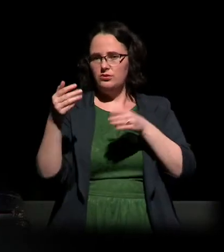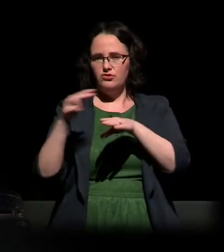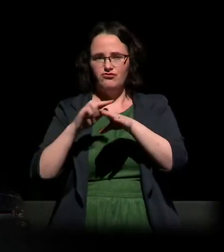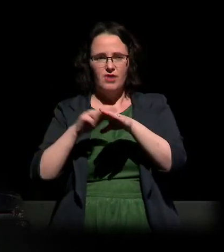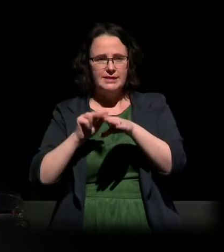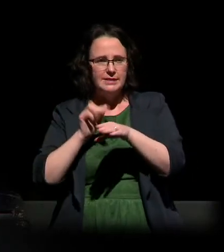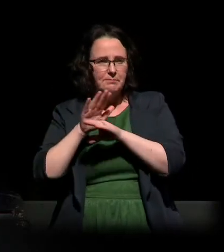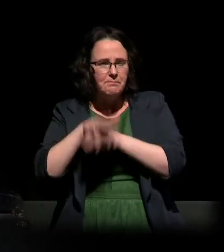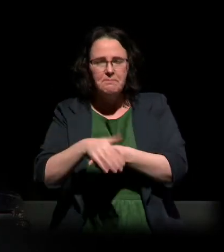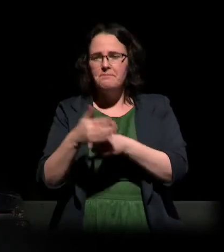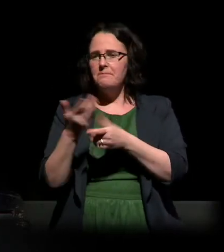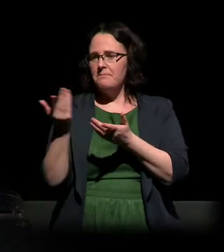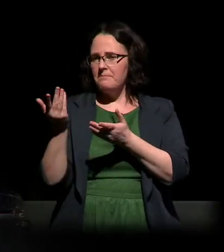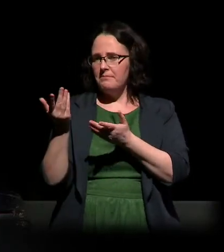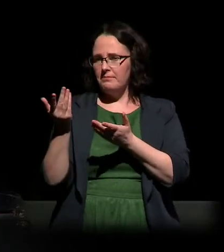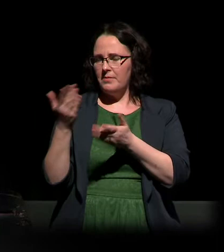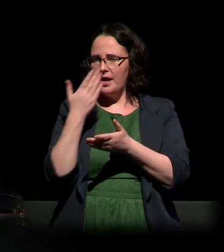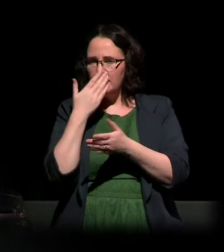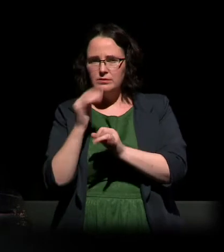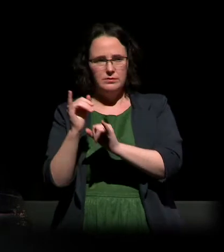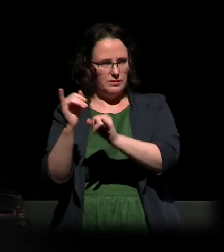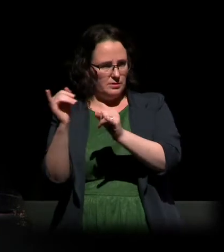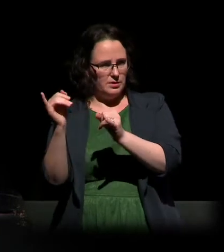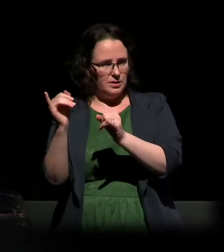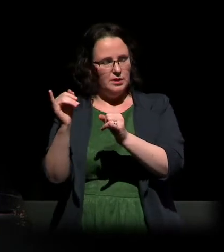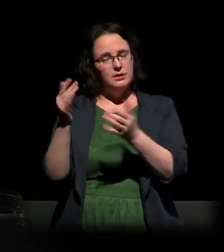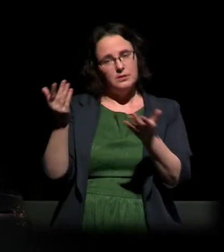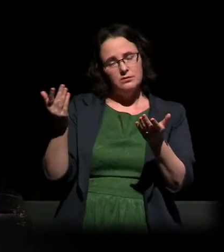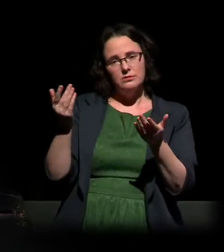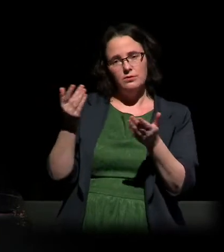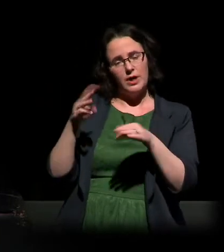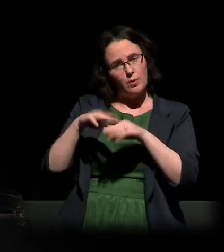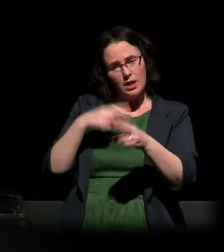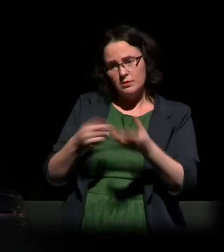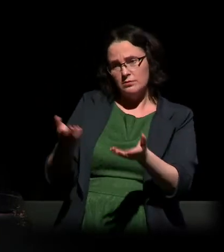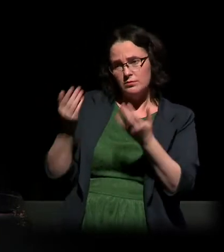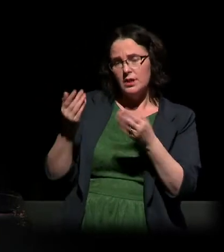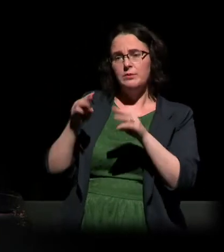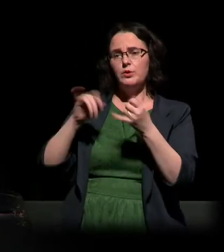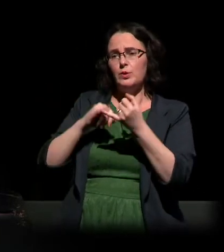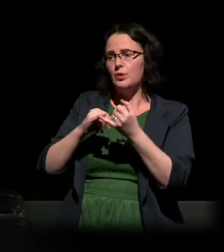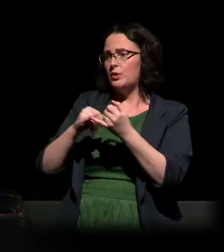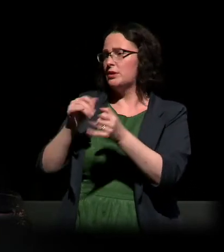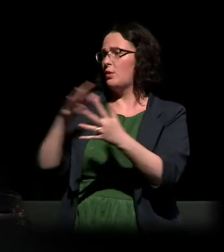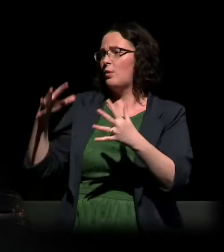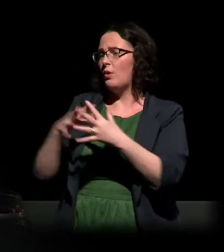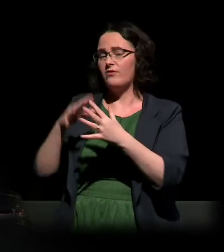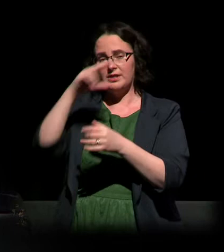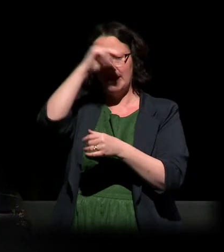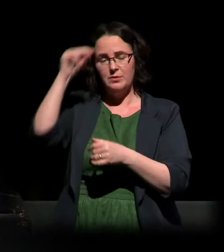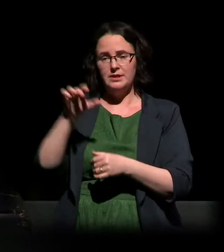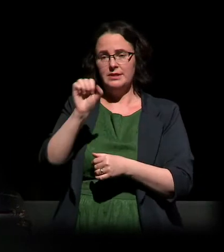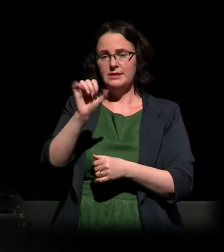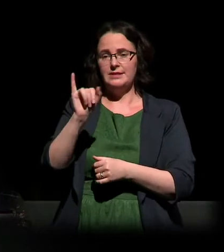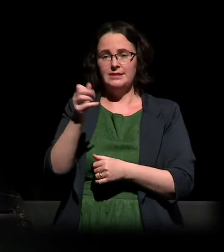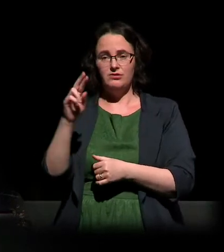Today in Ireland we offer welcome on our shores to refugees from war-torn regions such as Syria. And we also extend